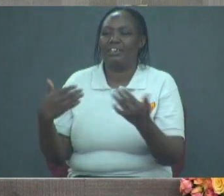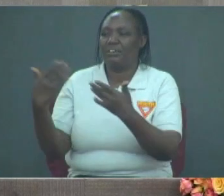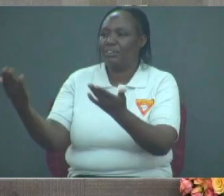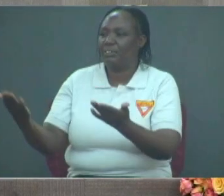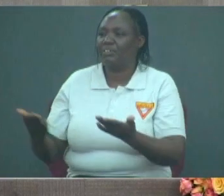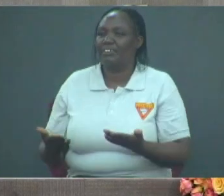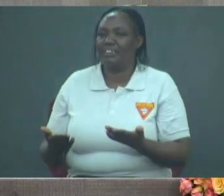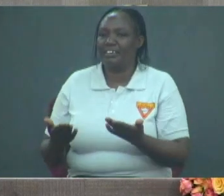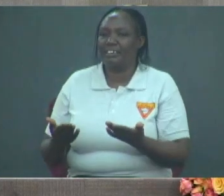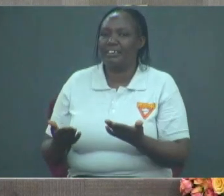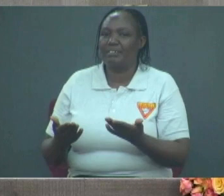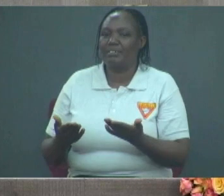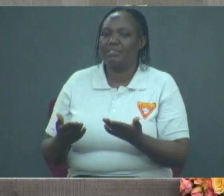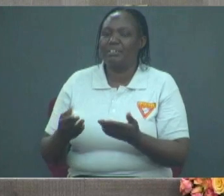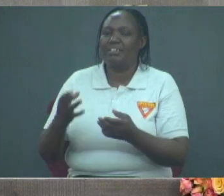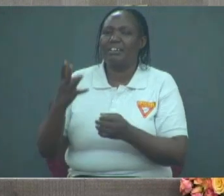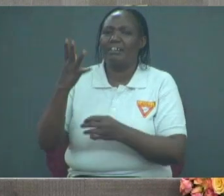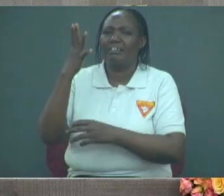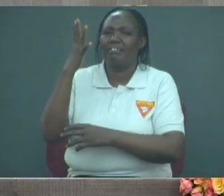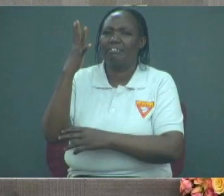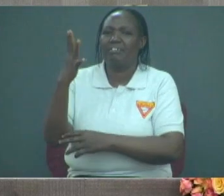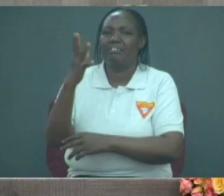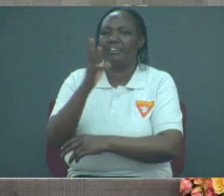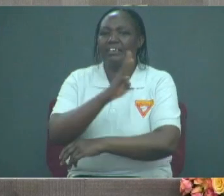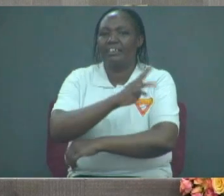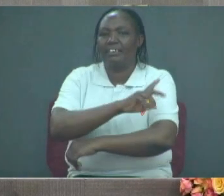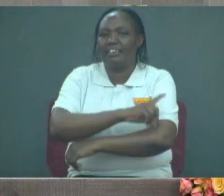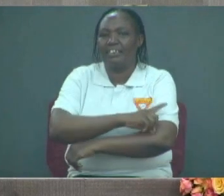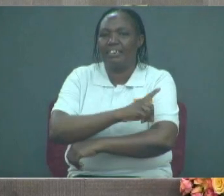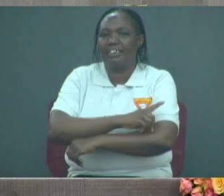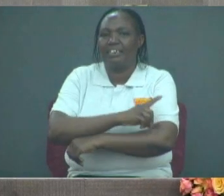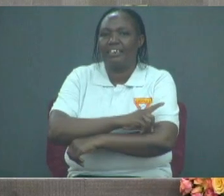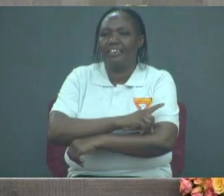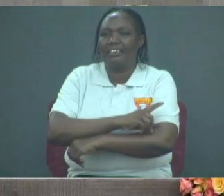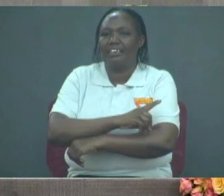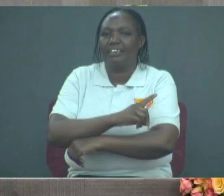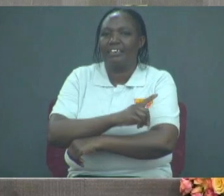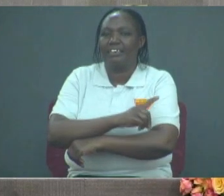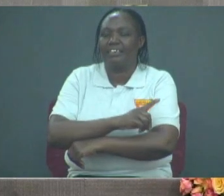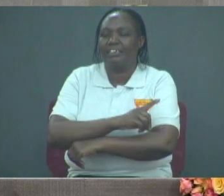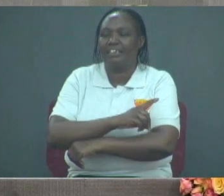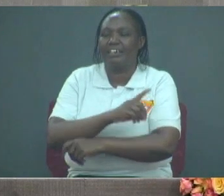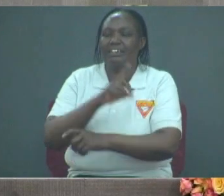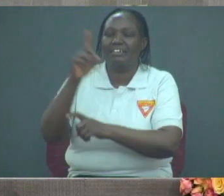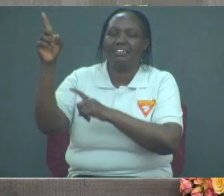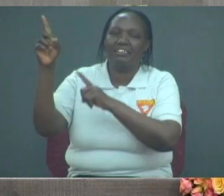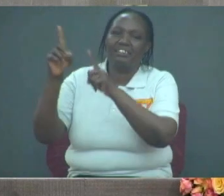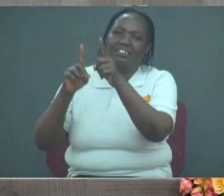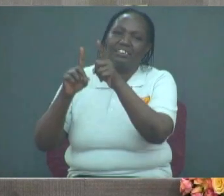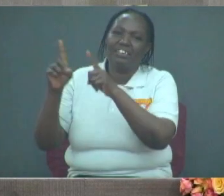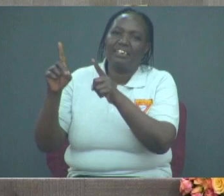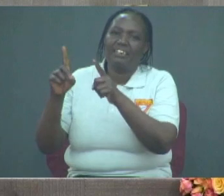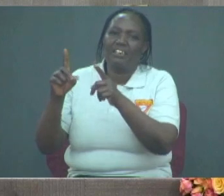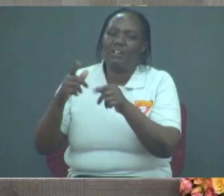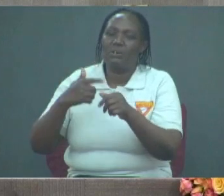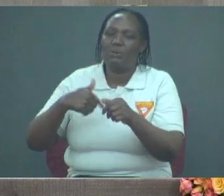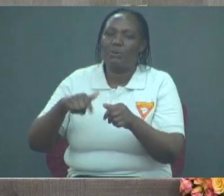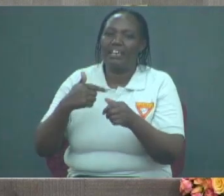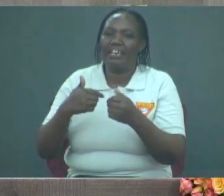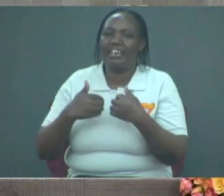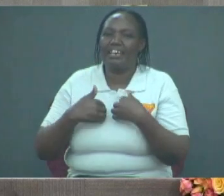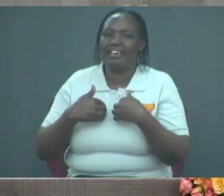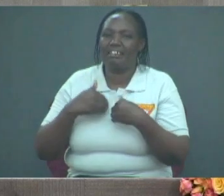to our fifth day, day five, okay, of our journey. We still have our